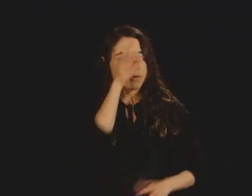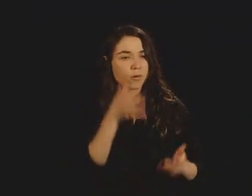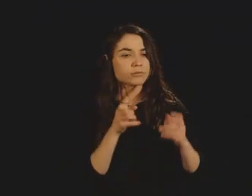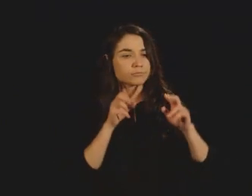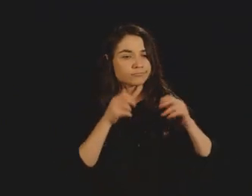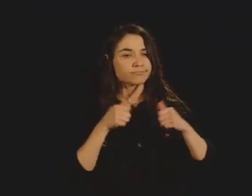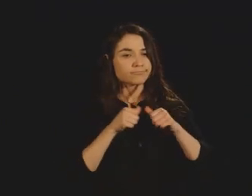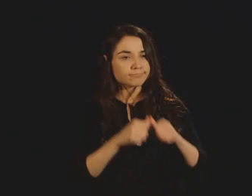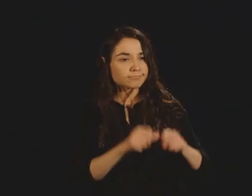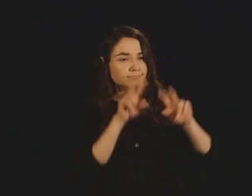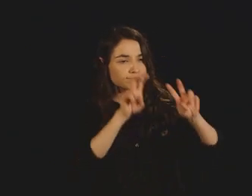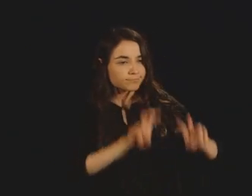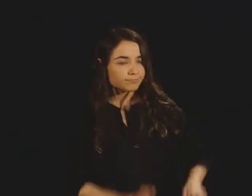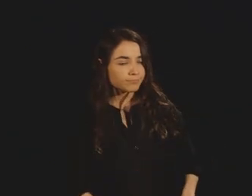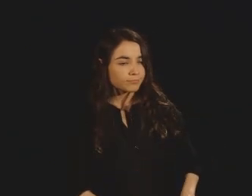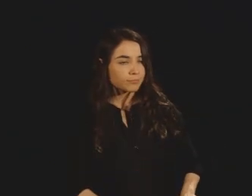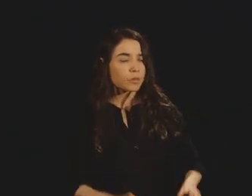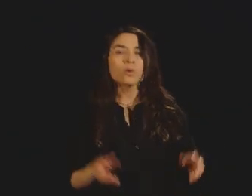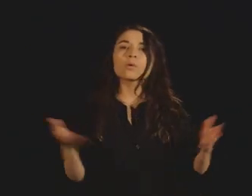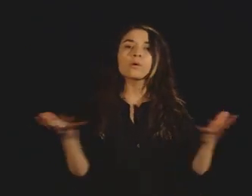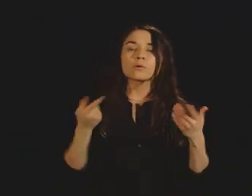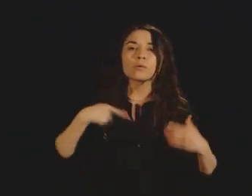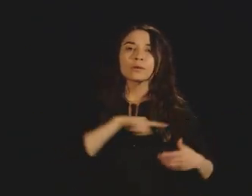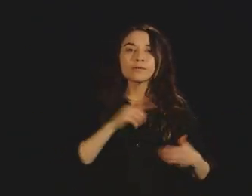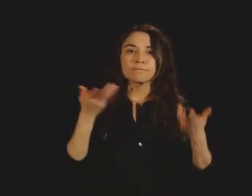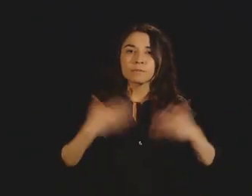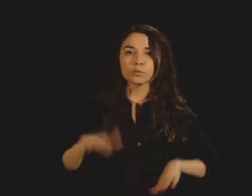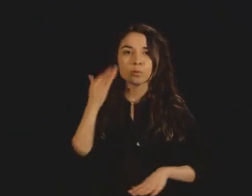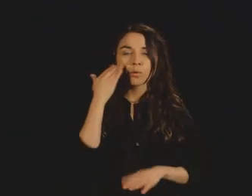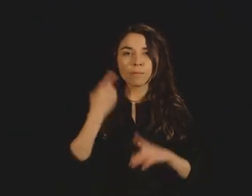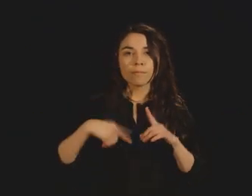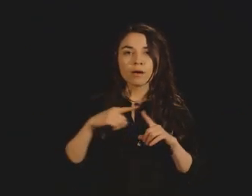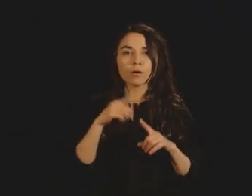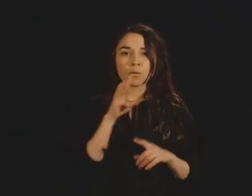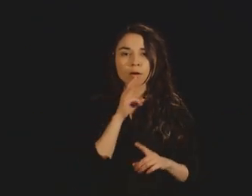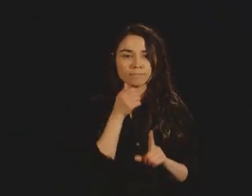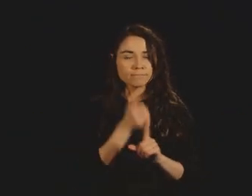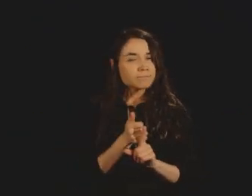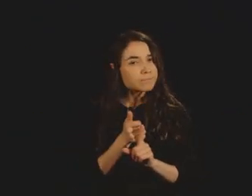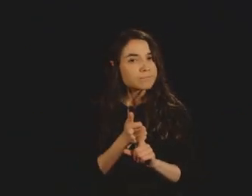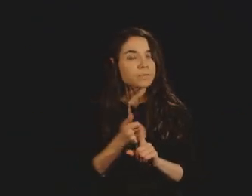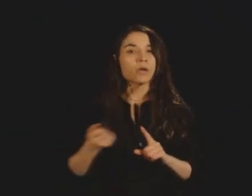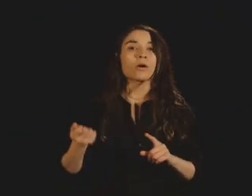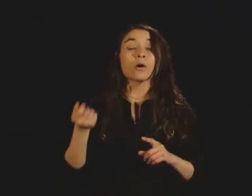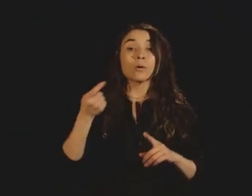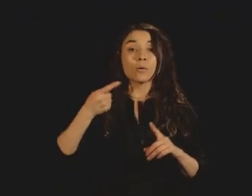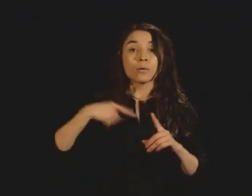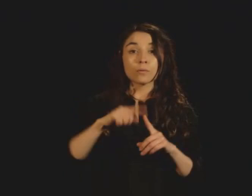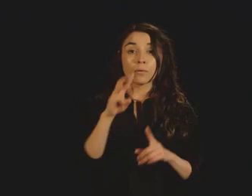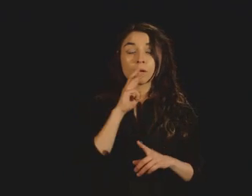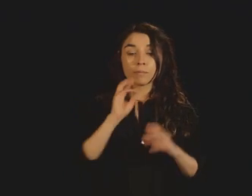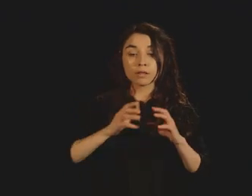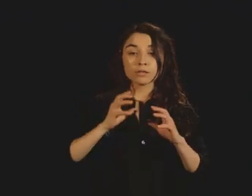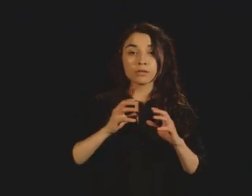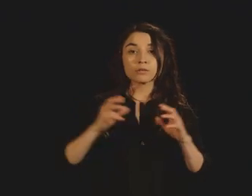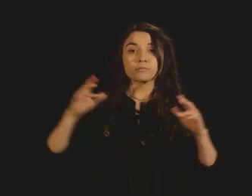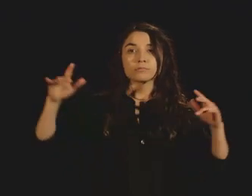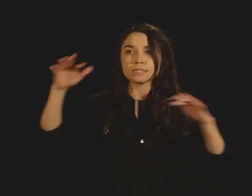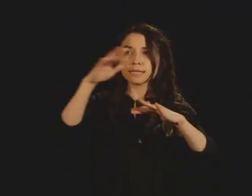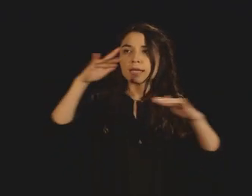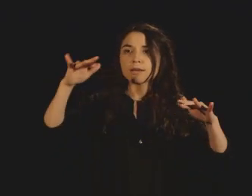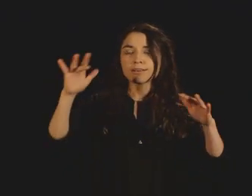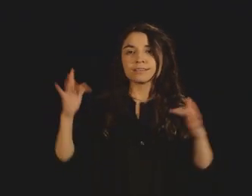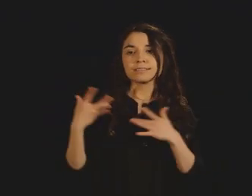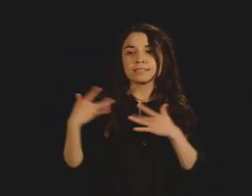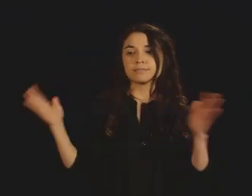Well, we know that when it's bouncing around up in the air, it's quite an introvert. But when it forms